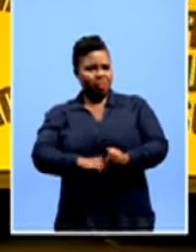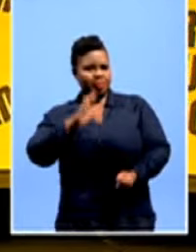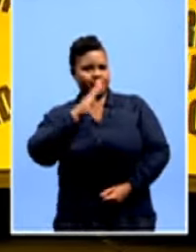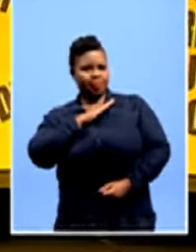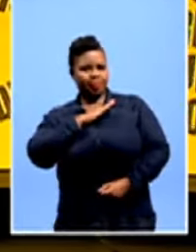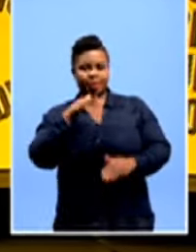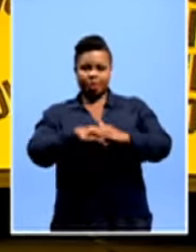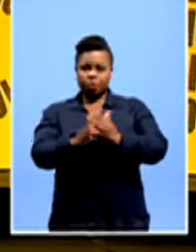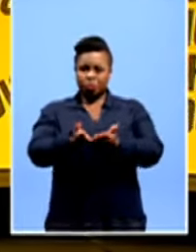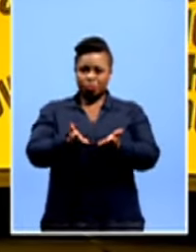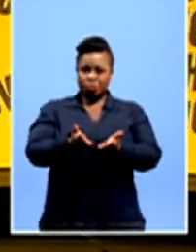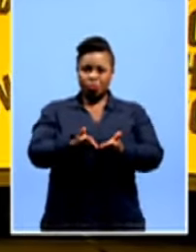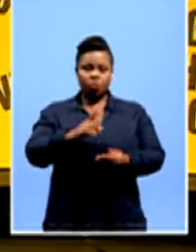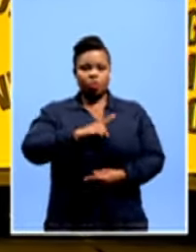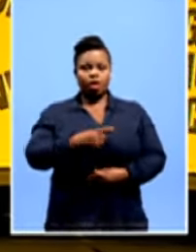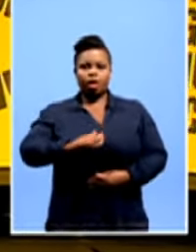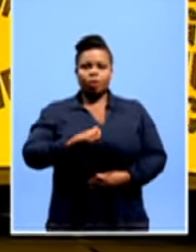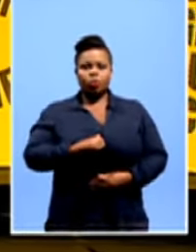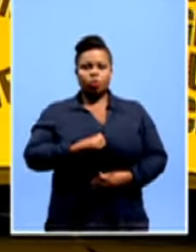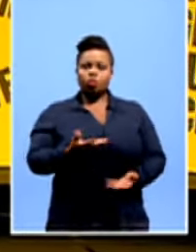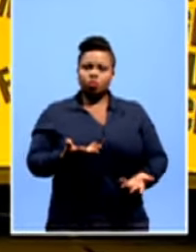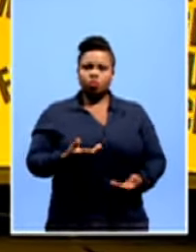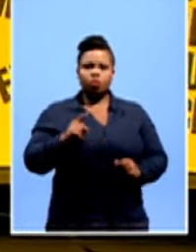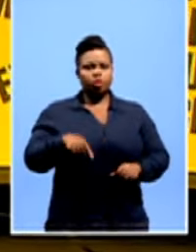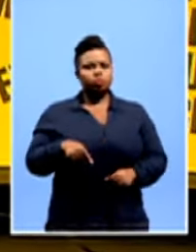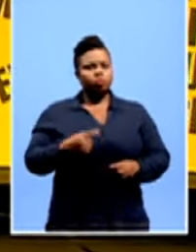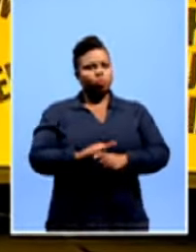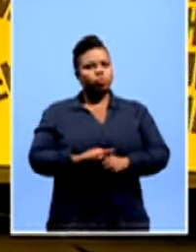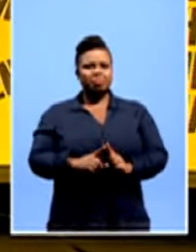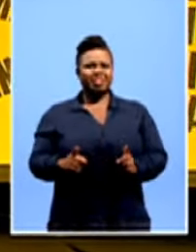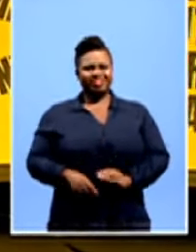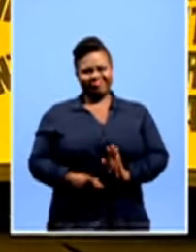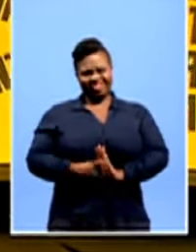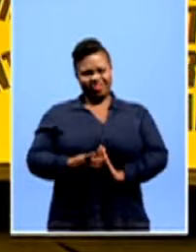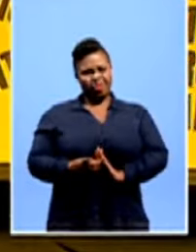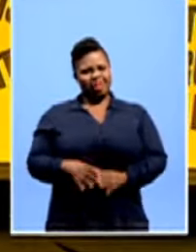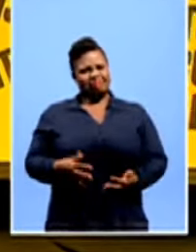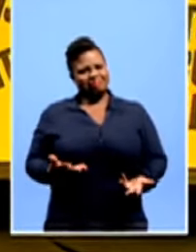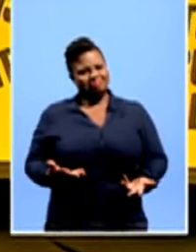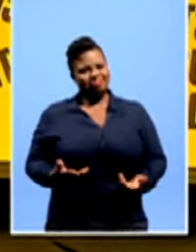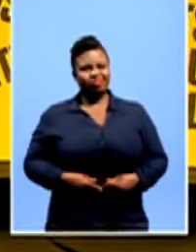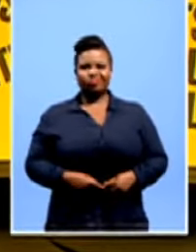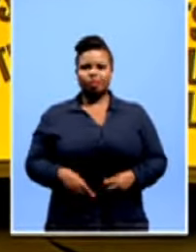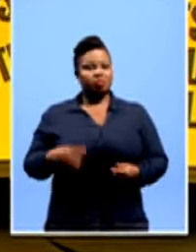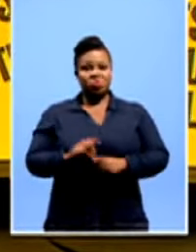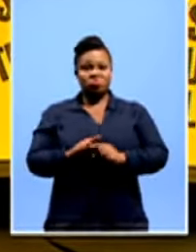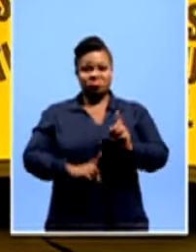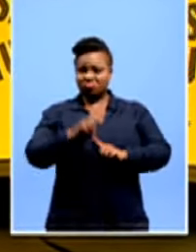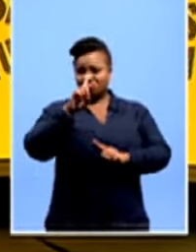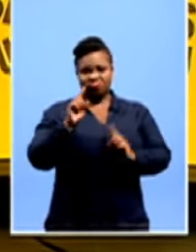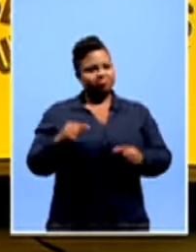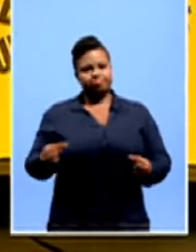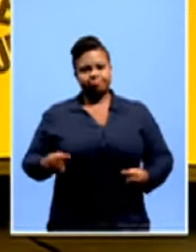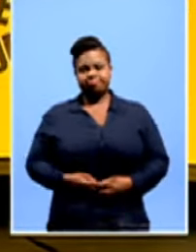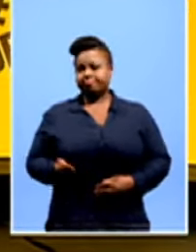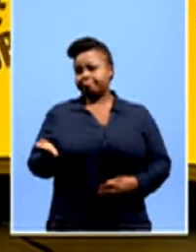schools, in the places where youngsters show a lot of promise, but without the development and the right coaching, they'll never succeed.